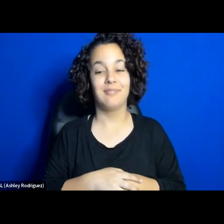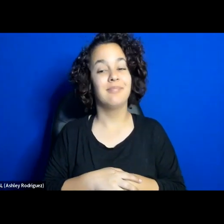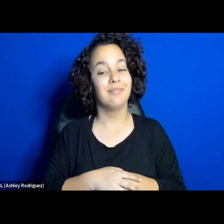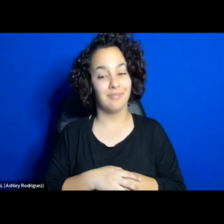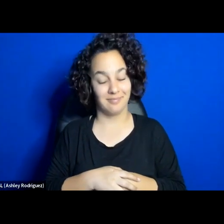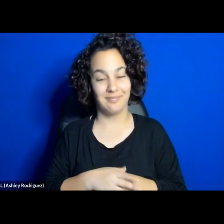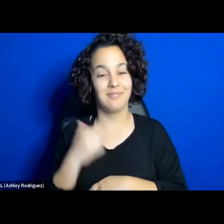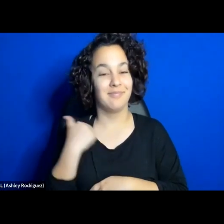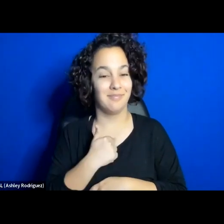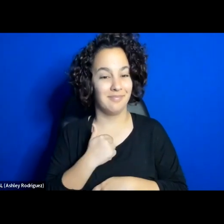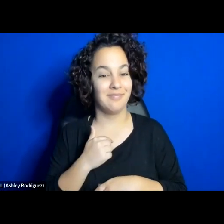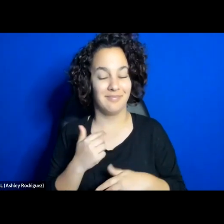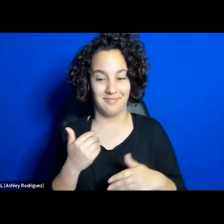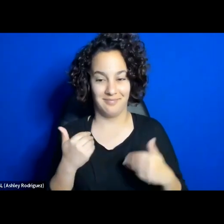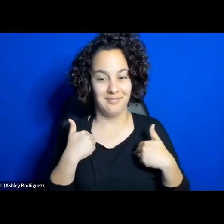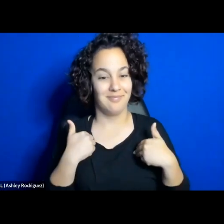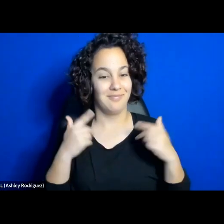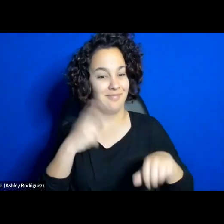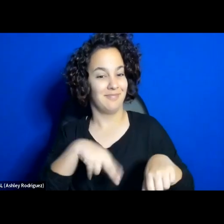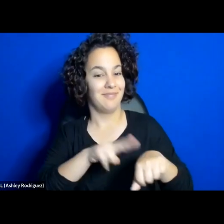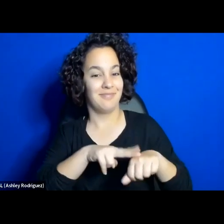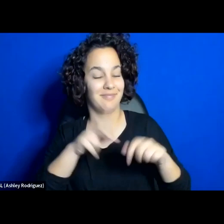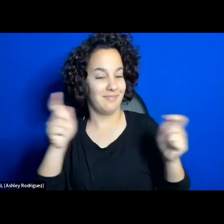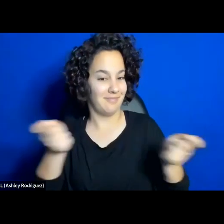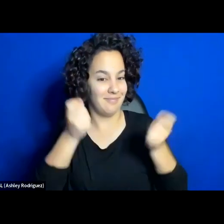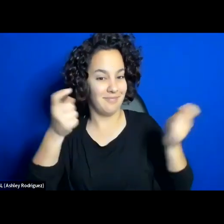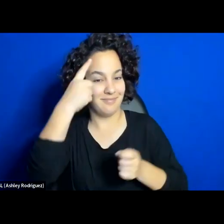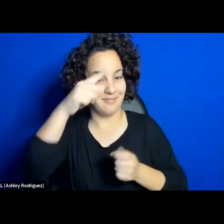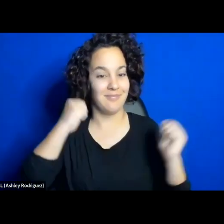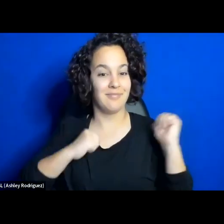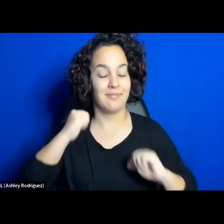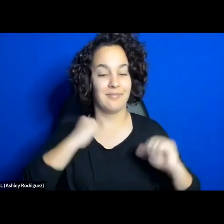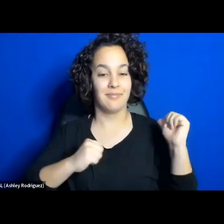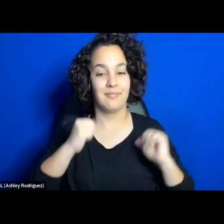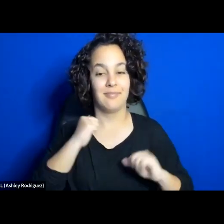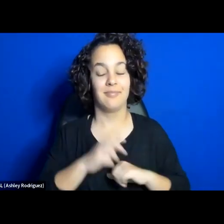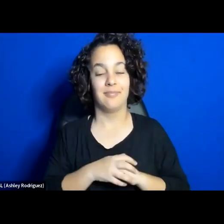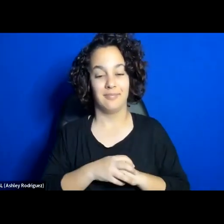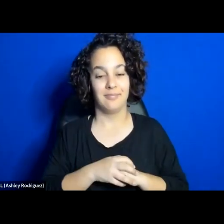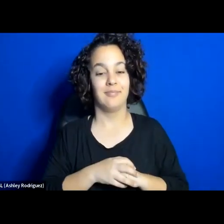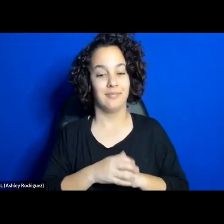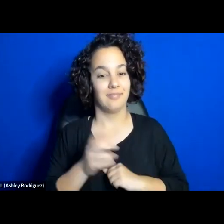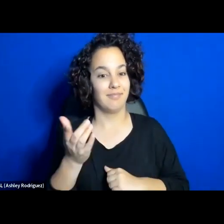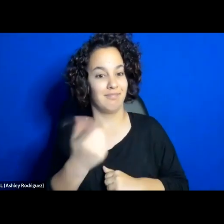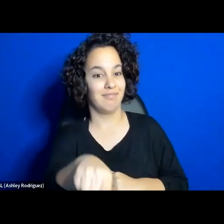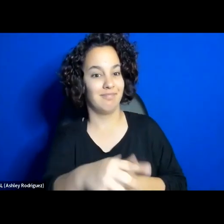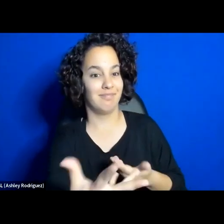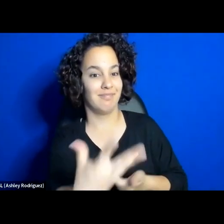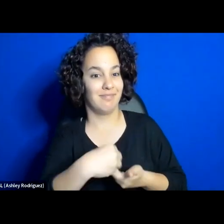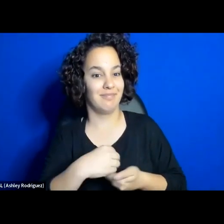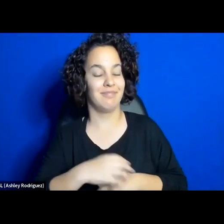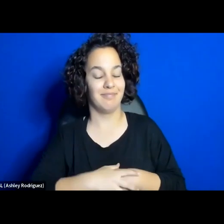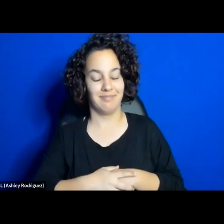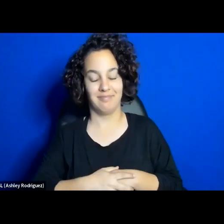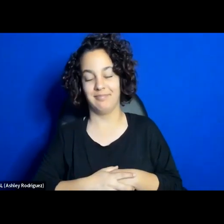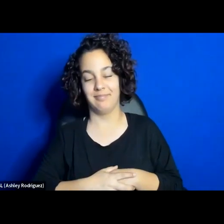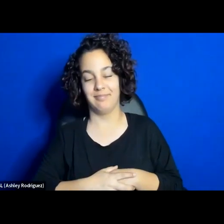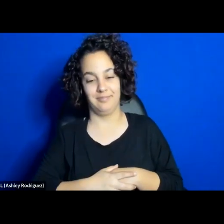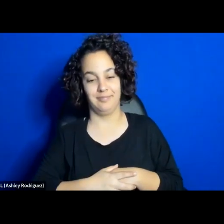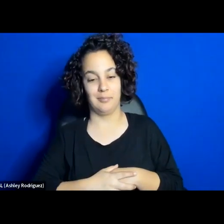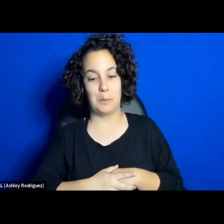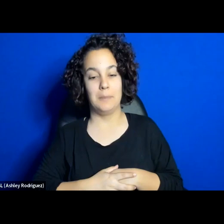celebration of theatre and we're participating in that. I would like to